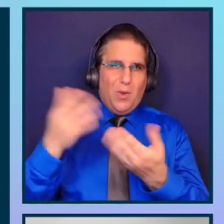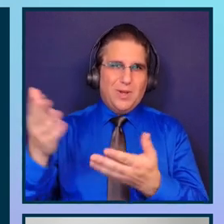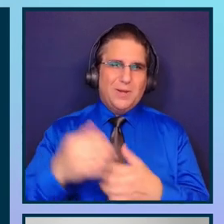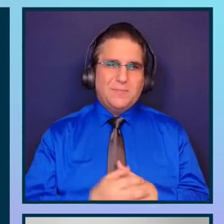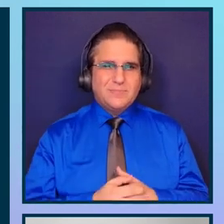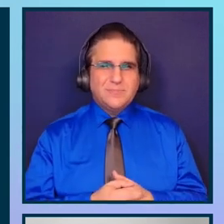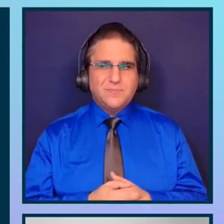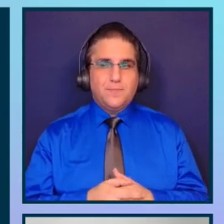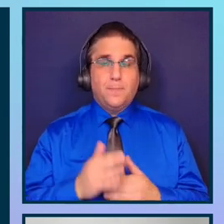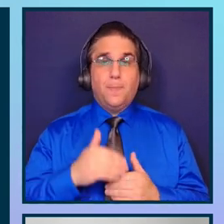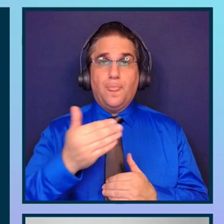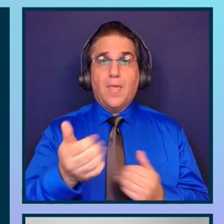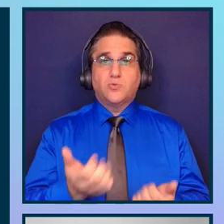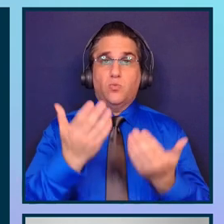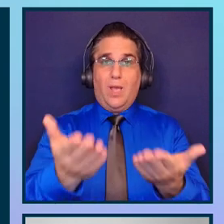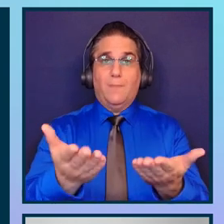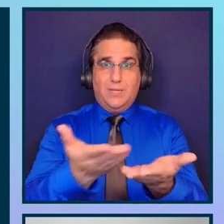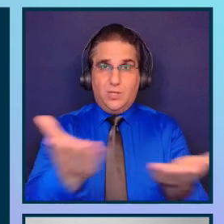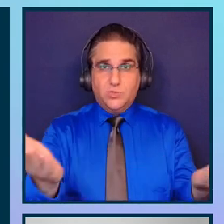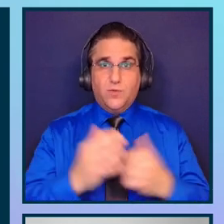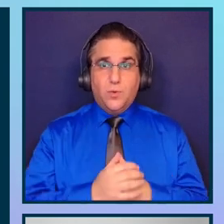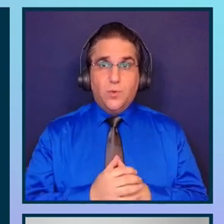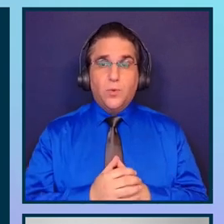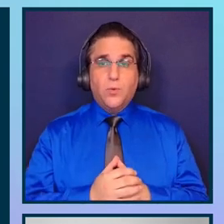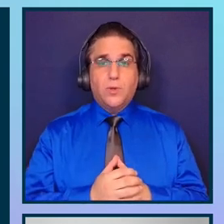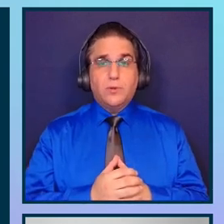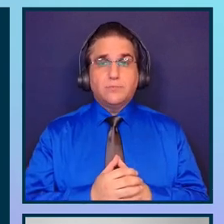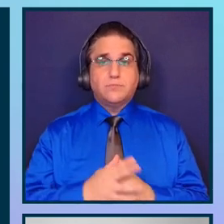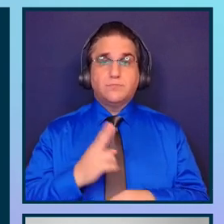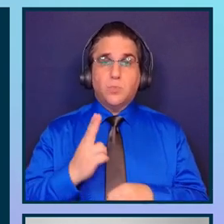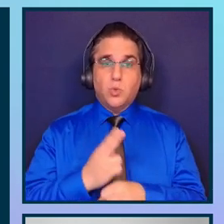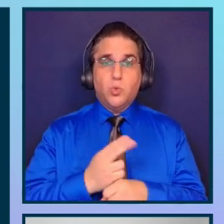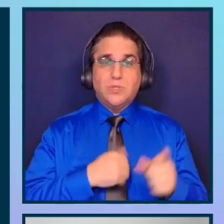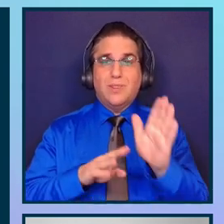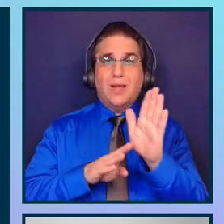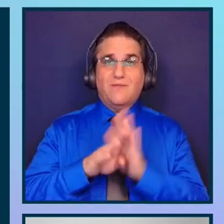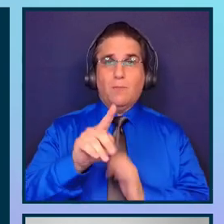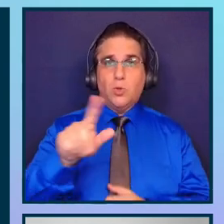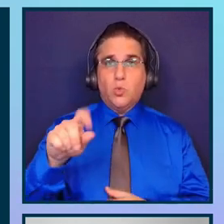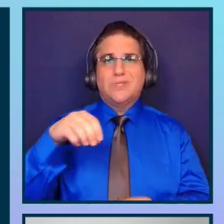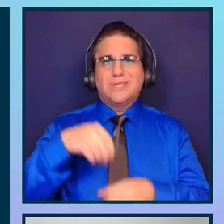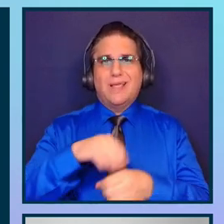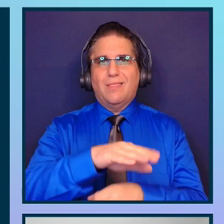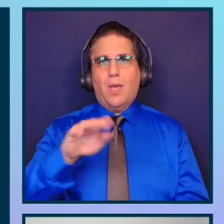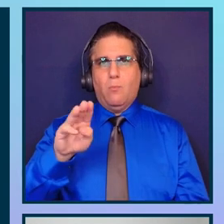The next recommendation that I can give you is use the development tools of the browser.